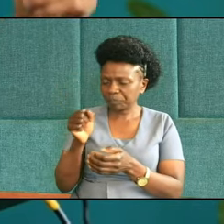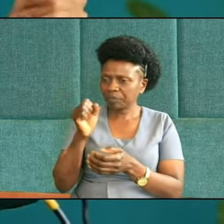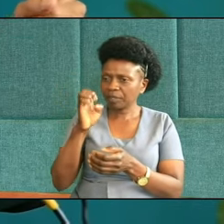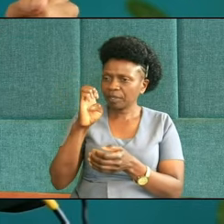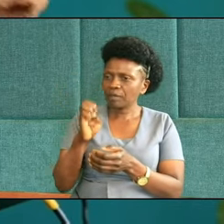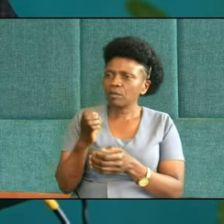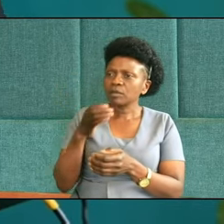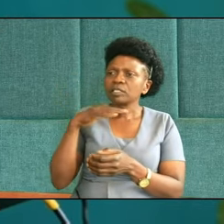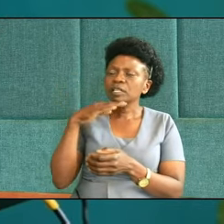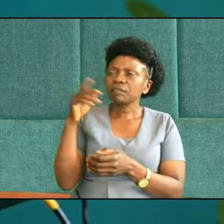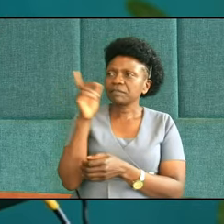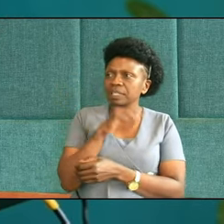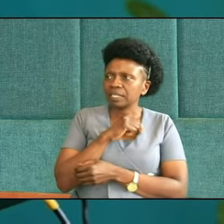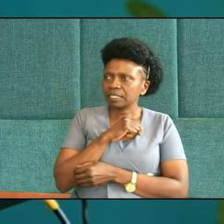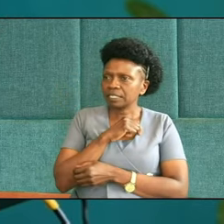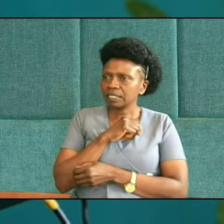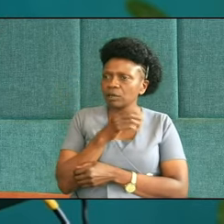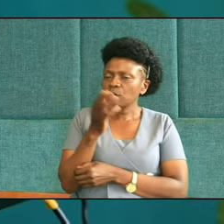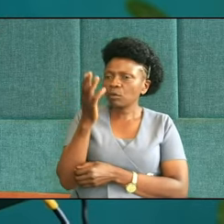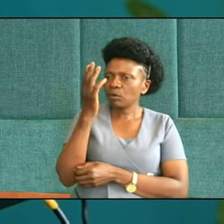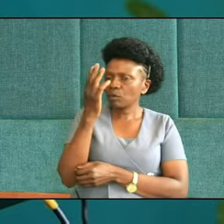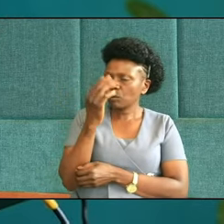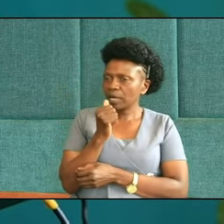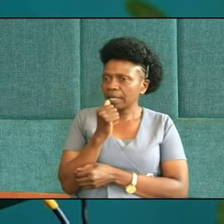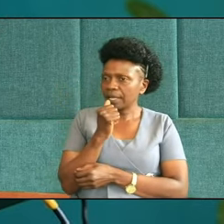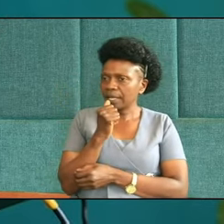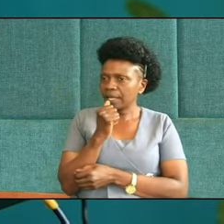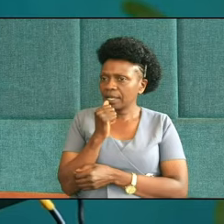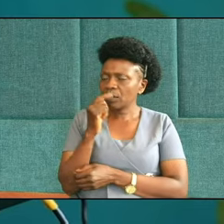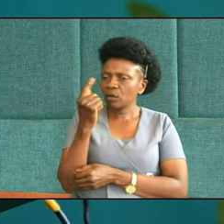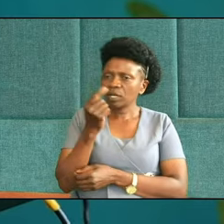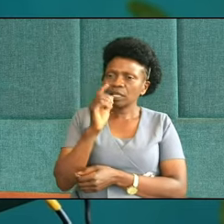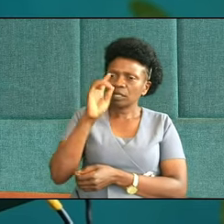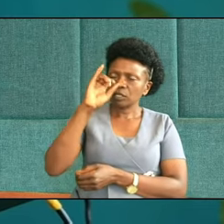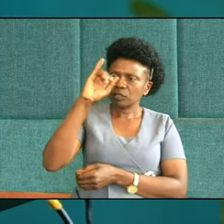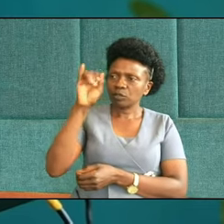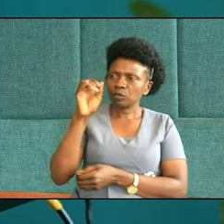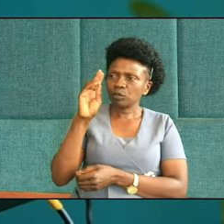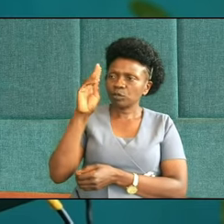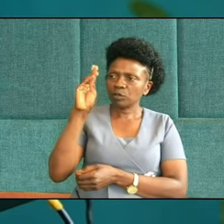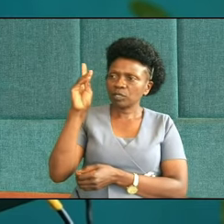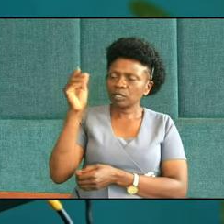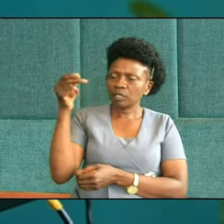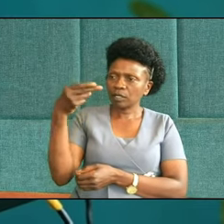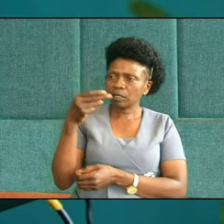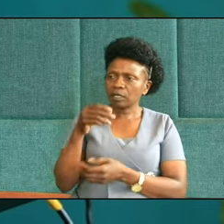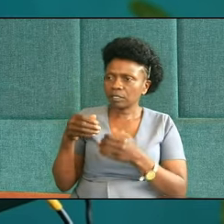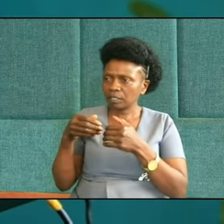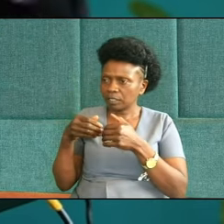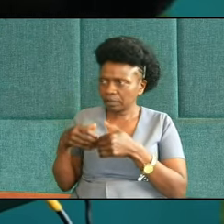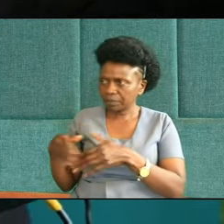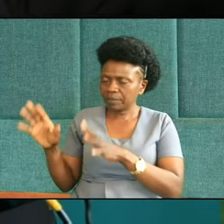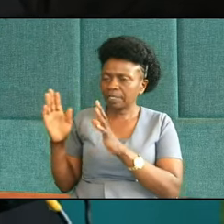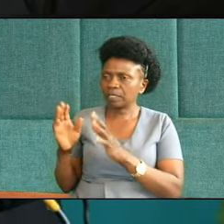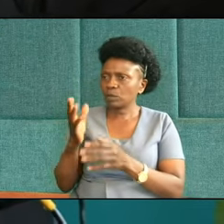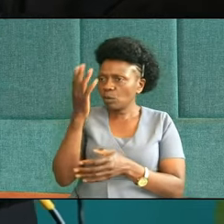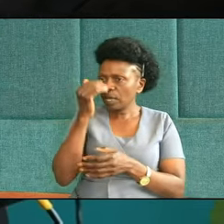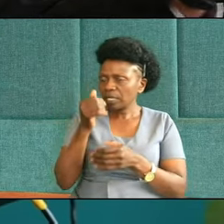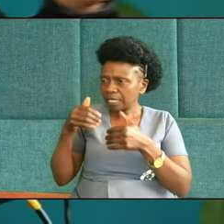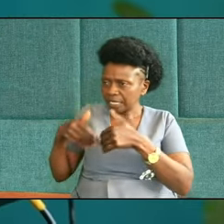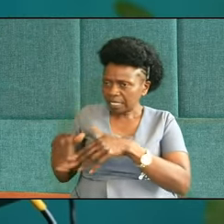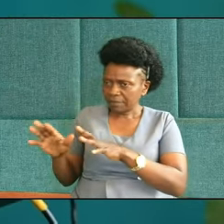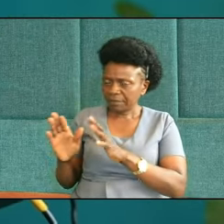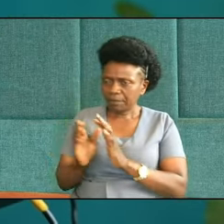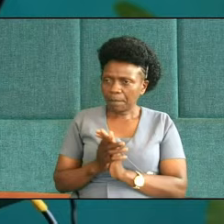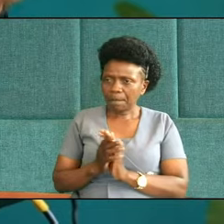it that only Judah departed? Yeah. Why only Judah? Why did he leave?